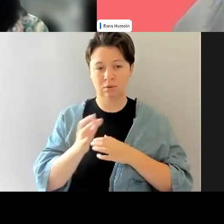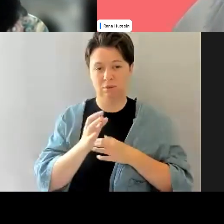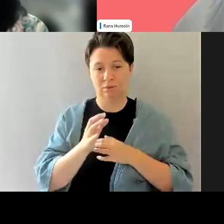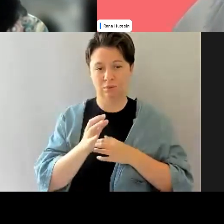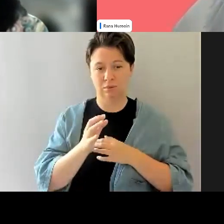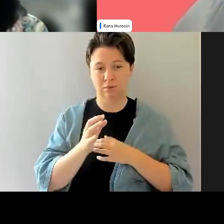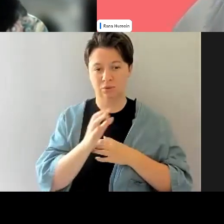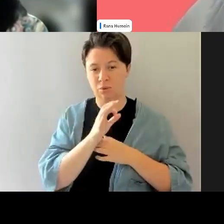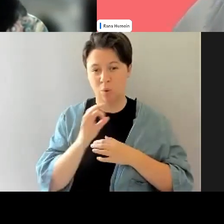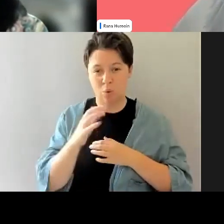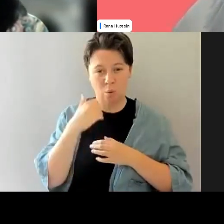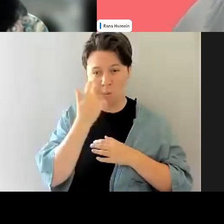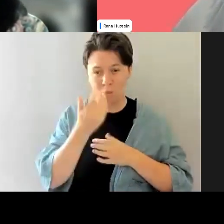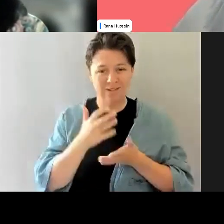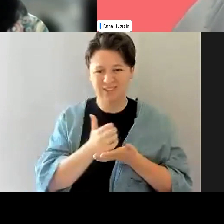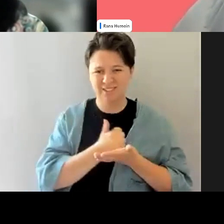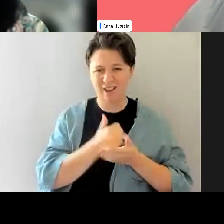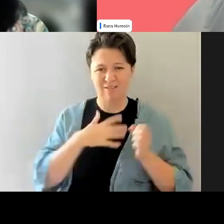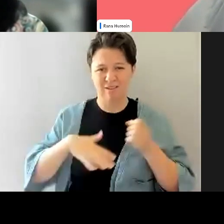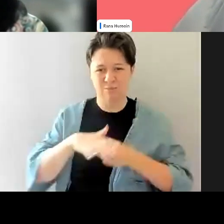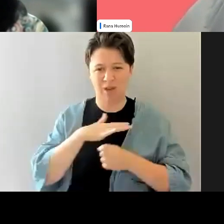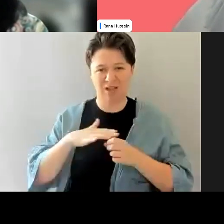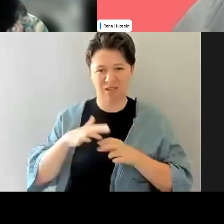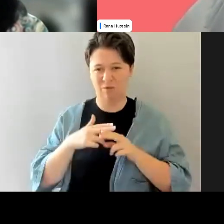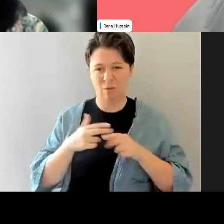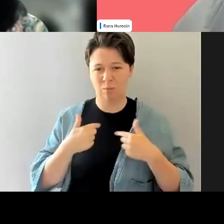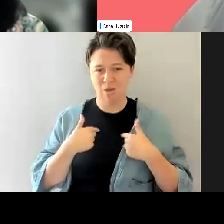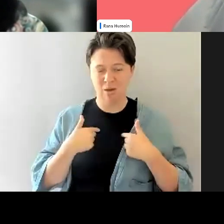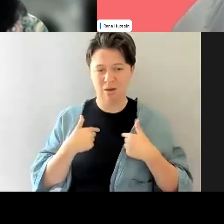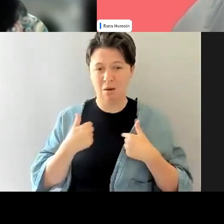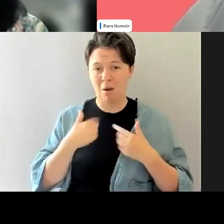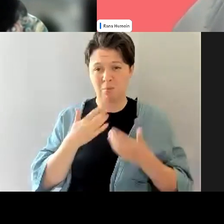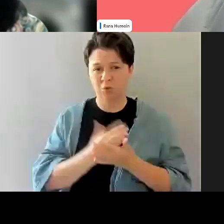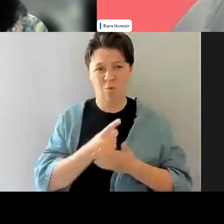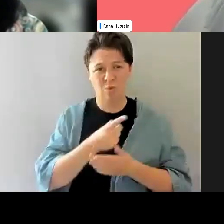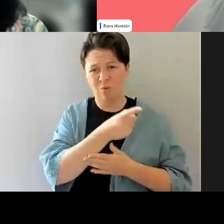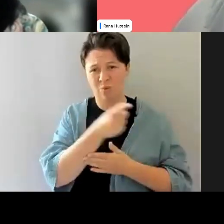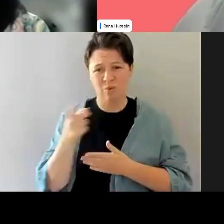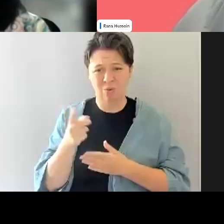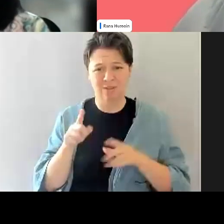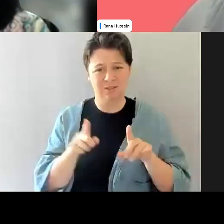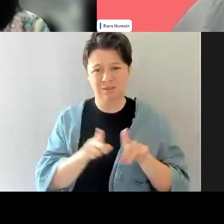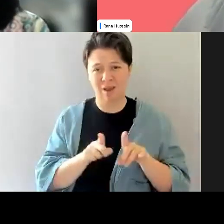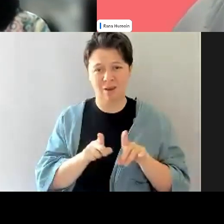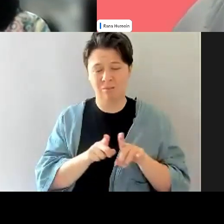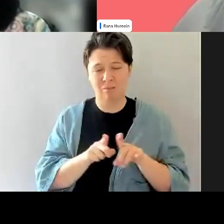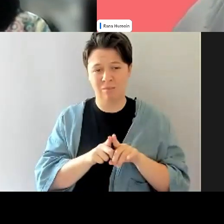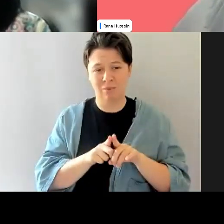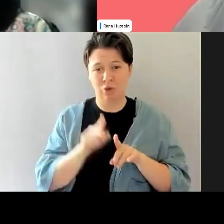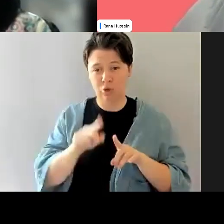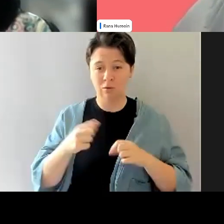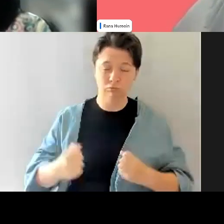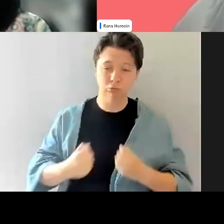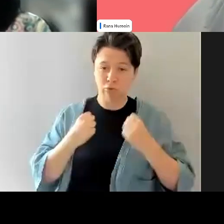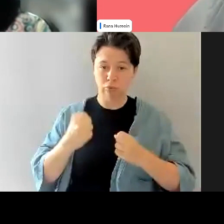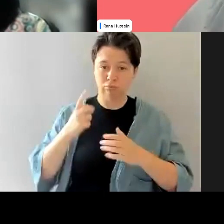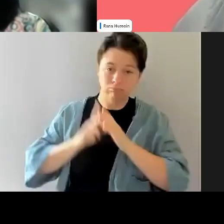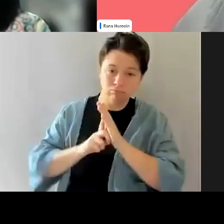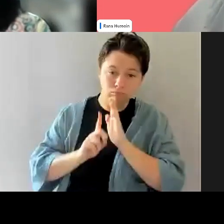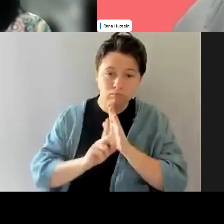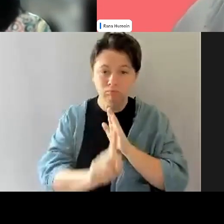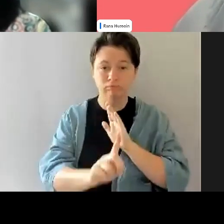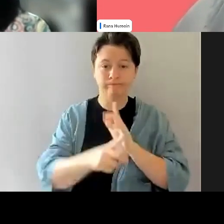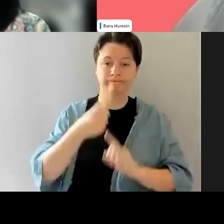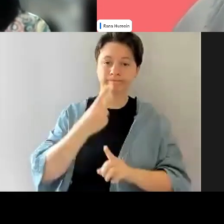my, it's not always safe. Like I've had, I'm sure you three have all experienced it where you have gone in strong, spoken up for what you